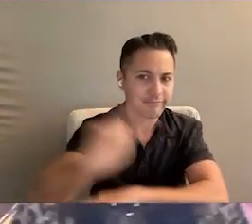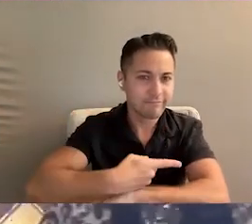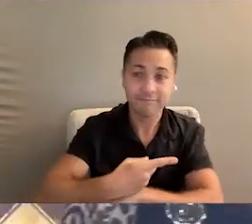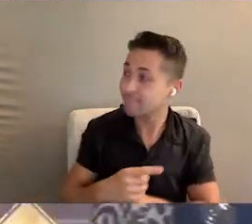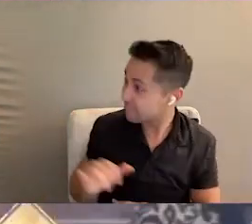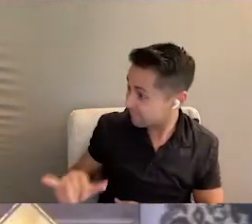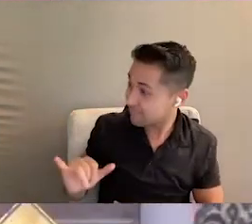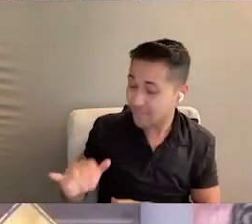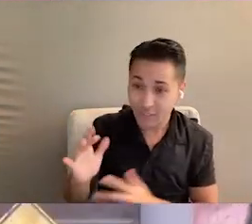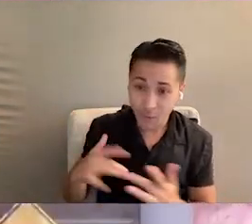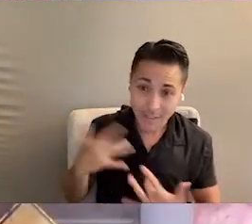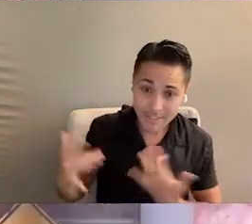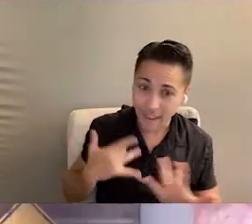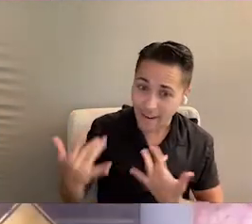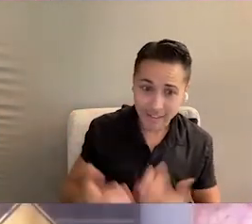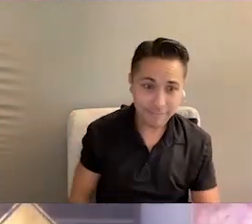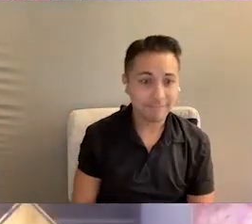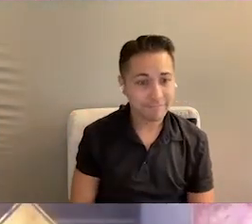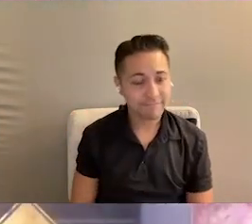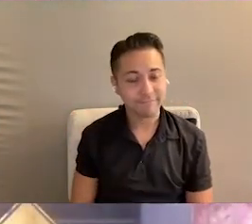All right, that's so exciting.